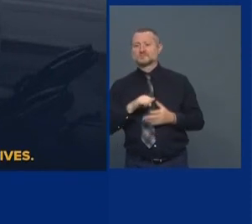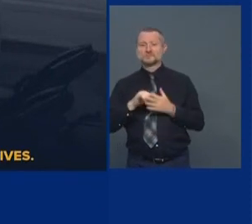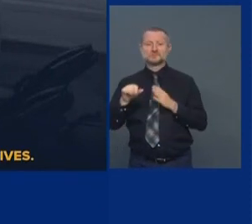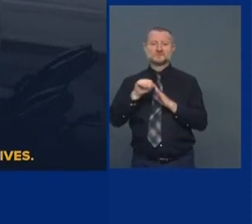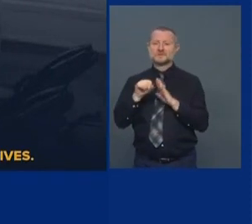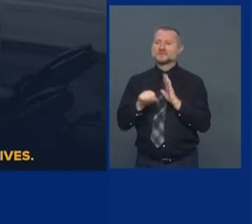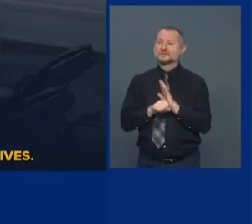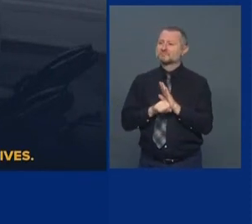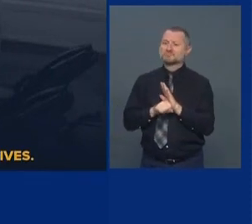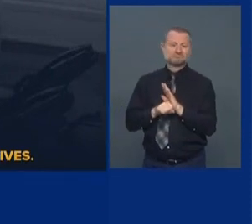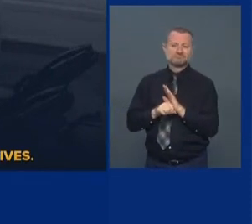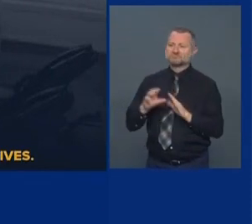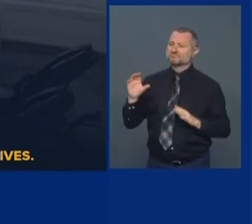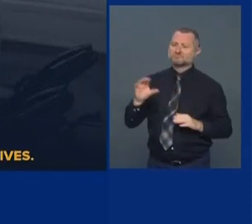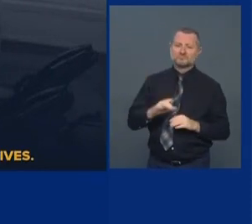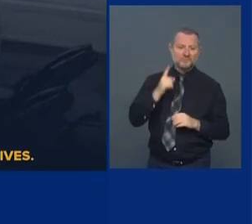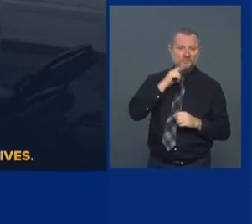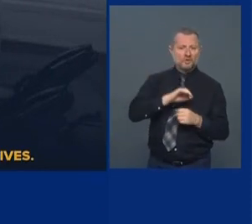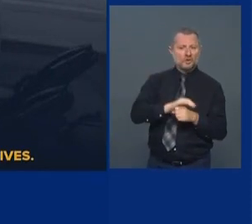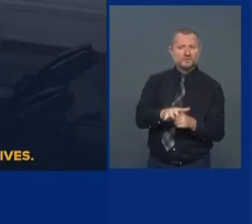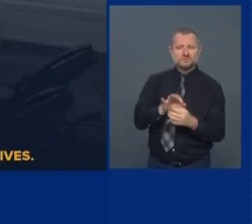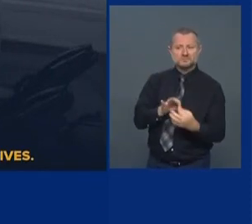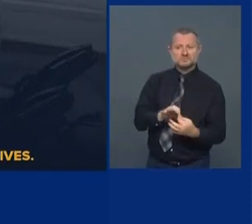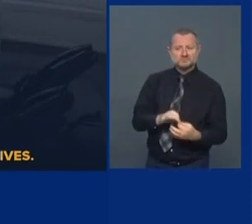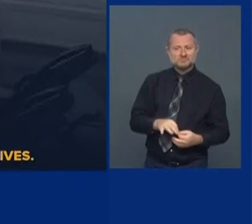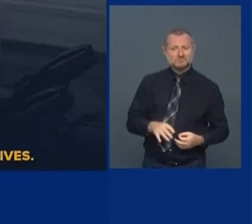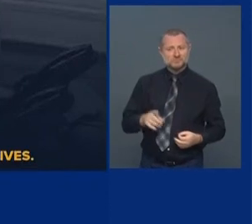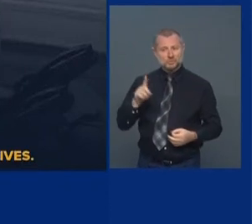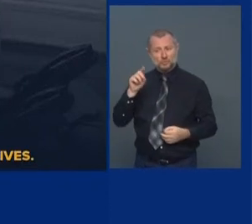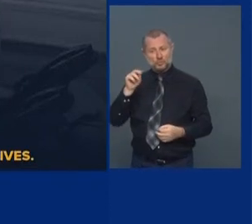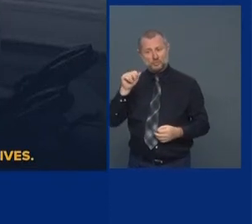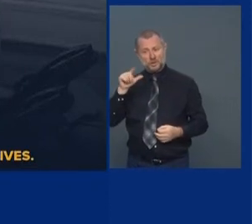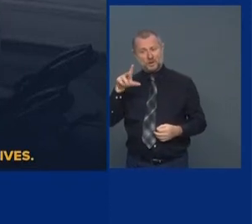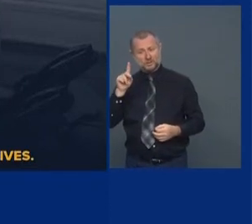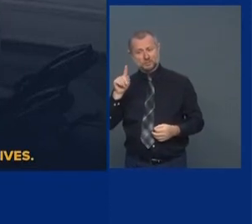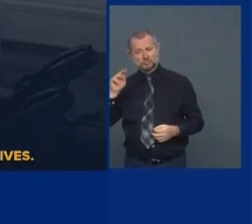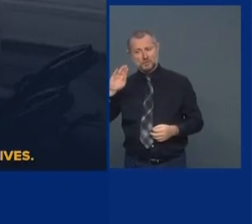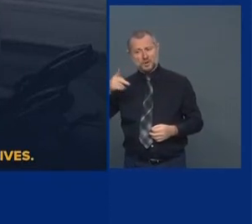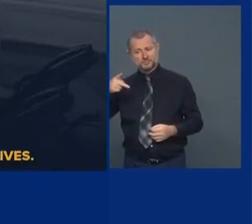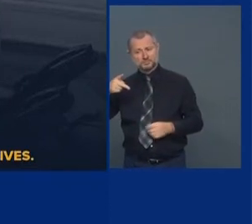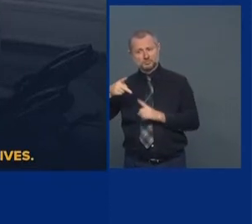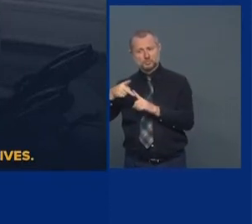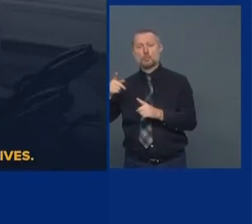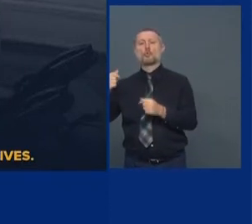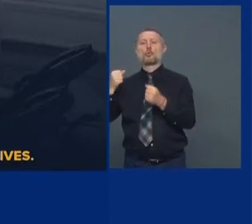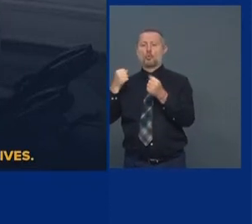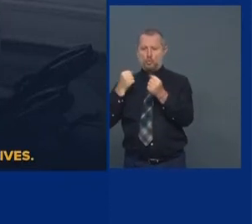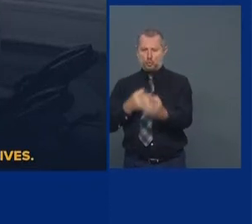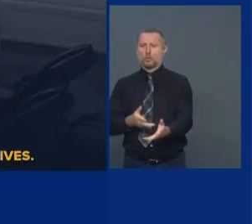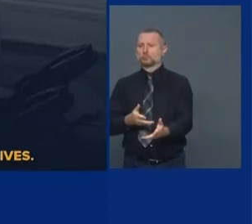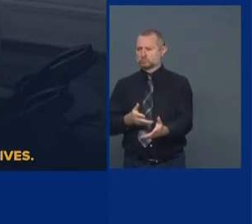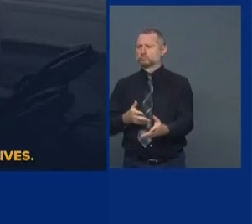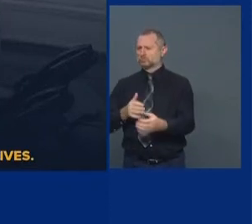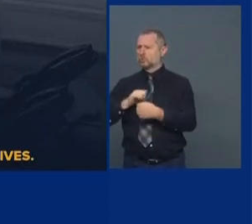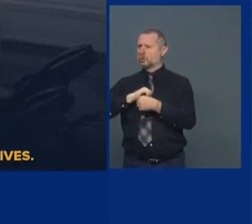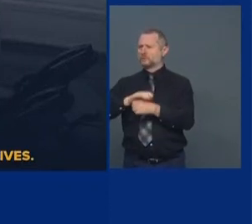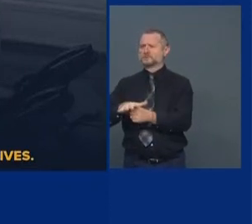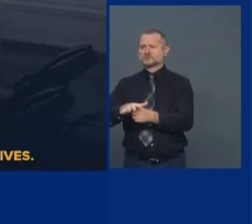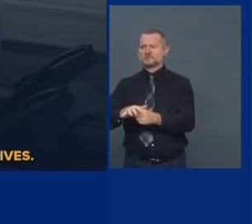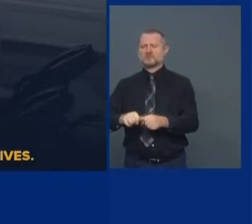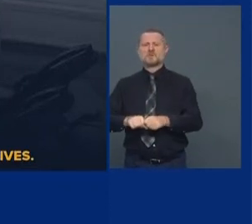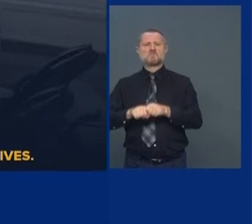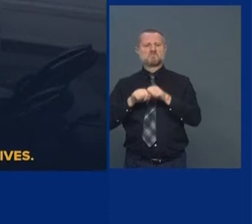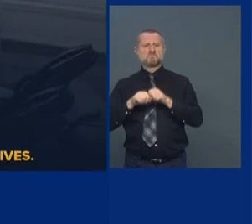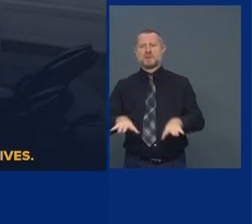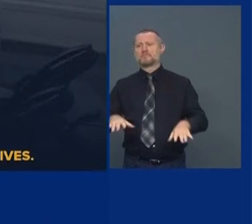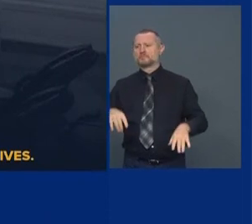Donald Trump caused the COVID outbreak in New York. Donald